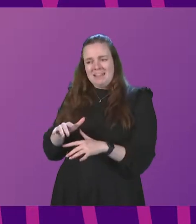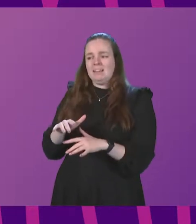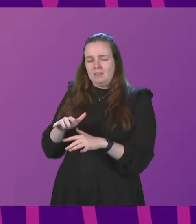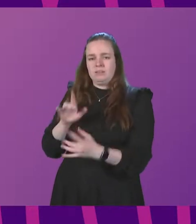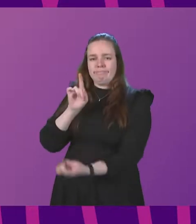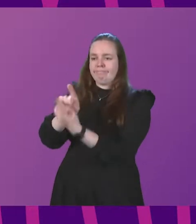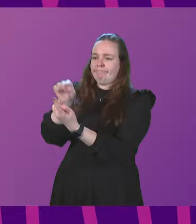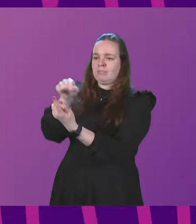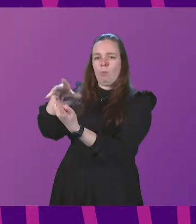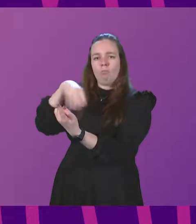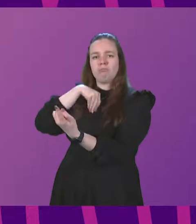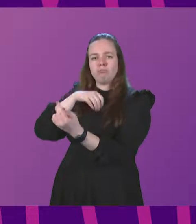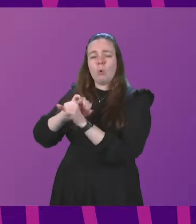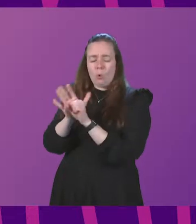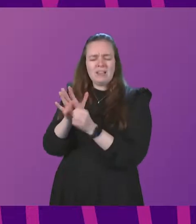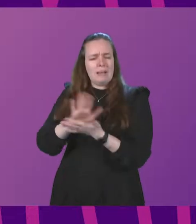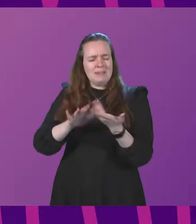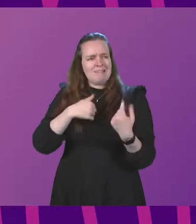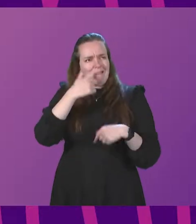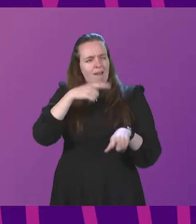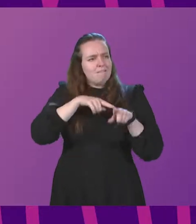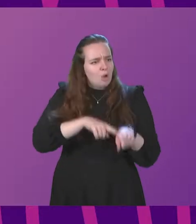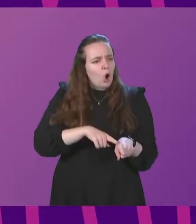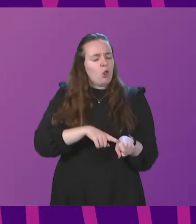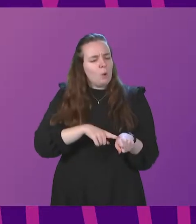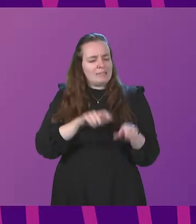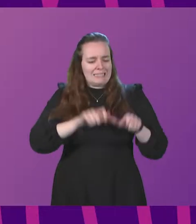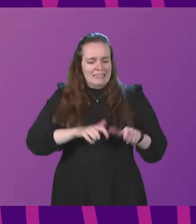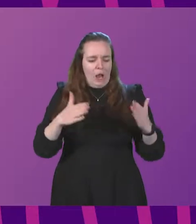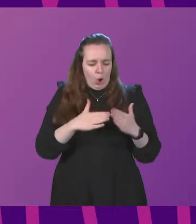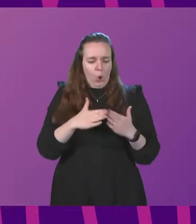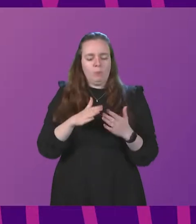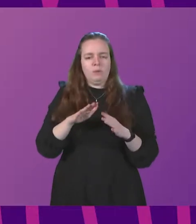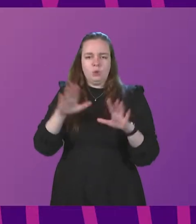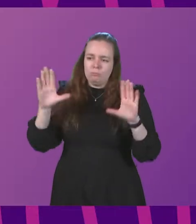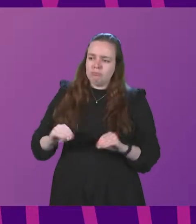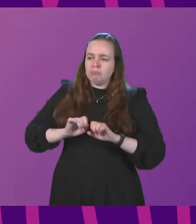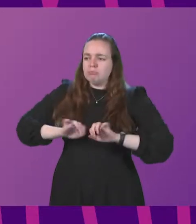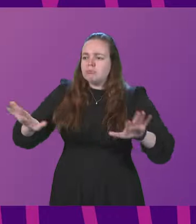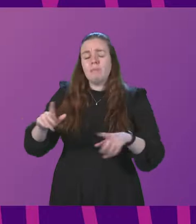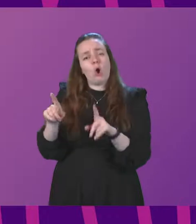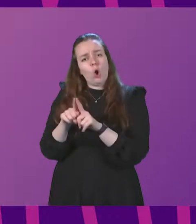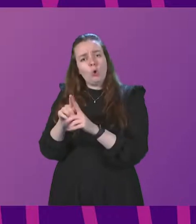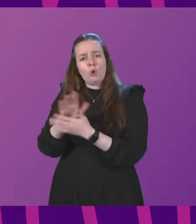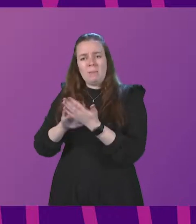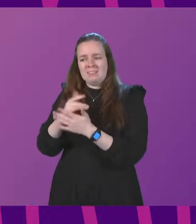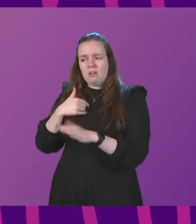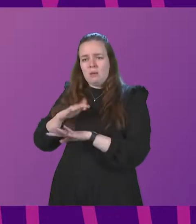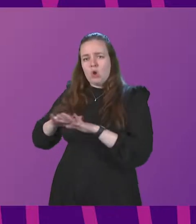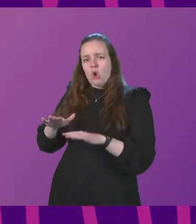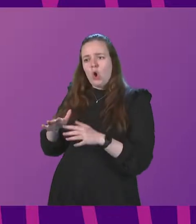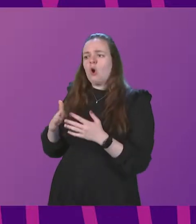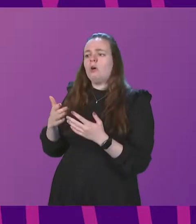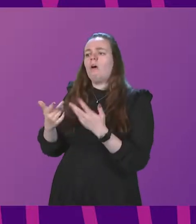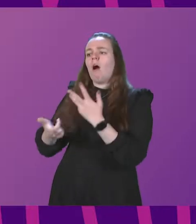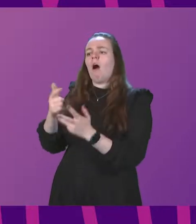case, then that will help me behave in a way that breaks transmission chains generally, but it will also mean that can behave in a way that does not put those